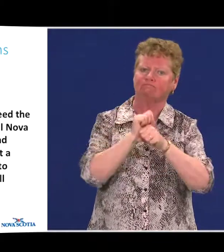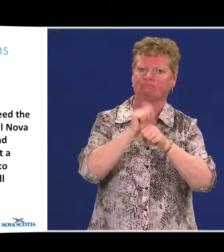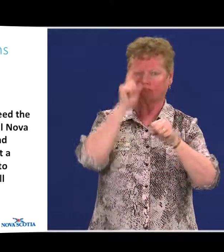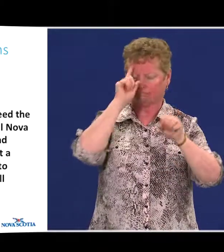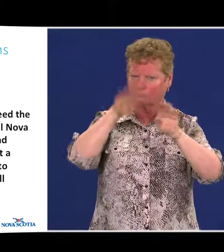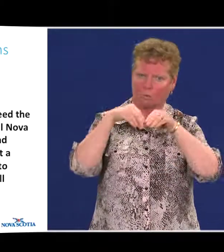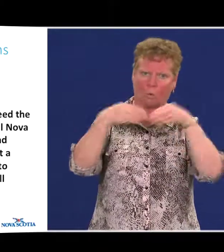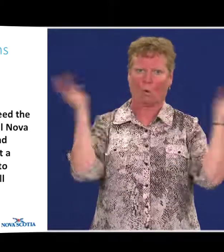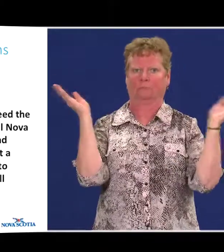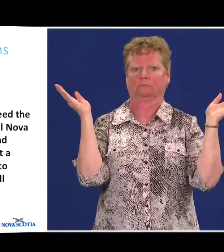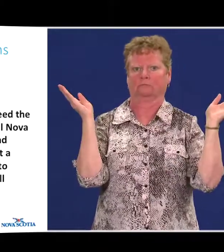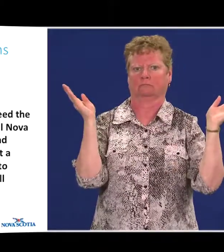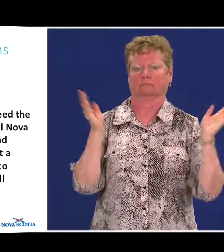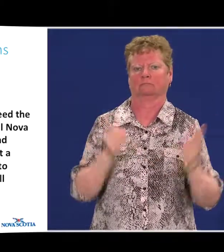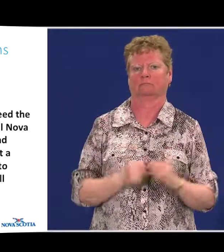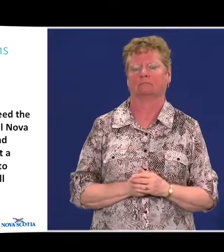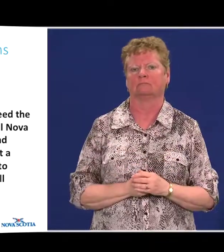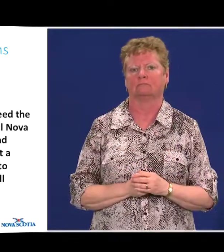to all.